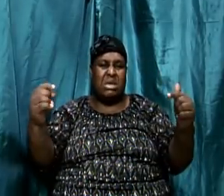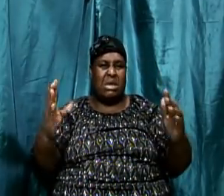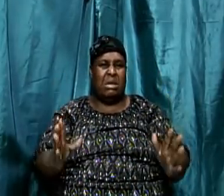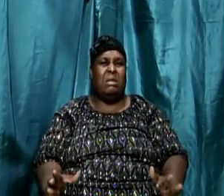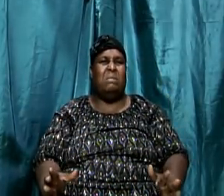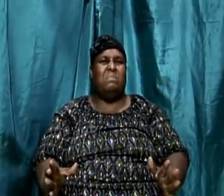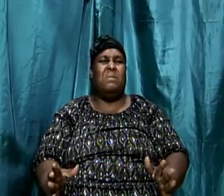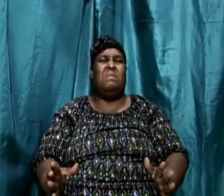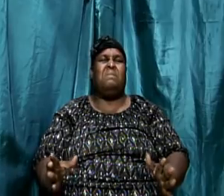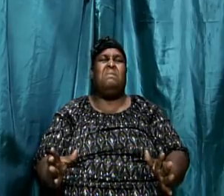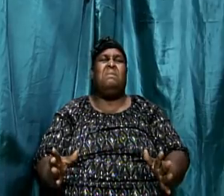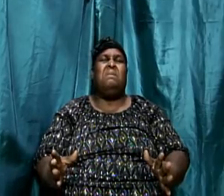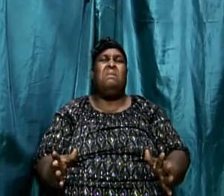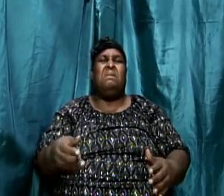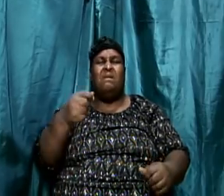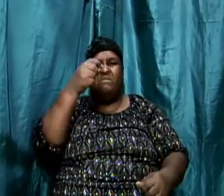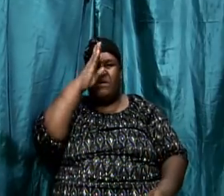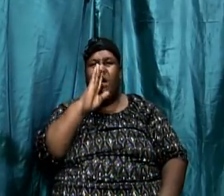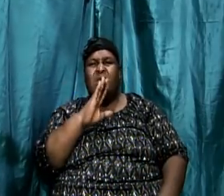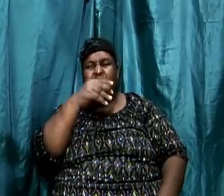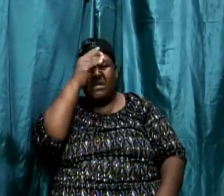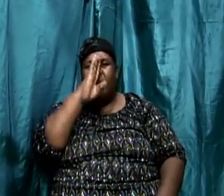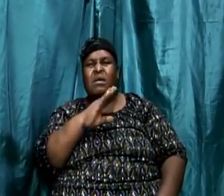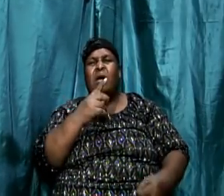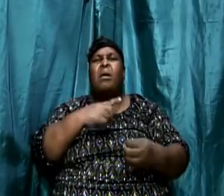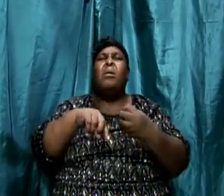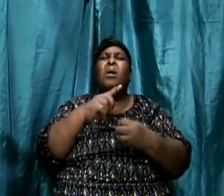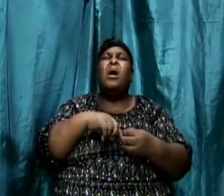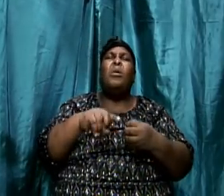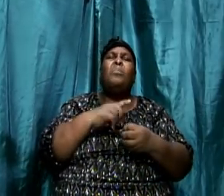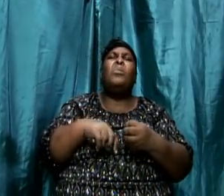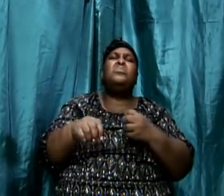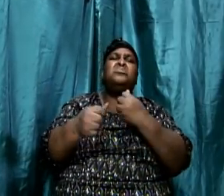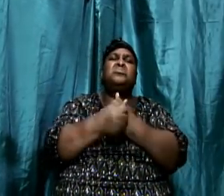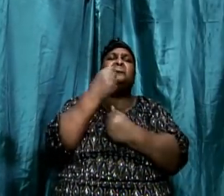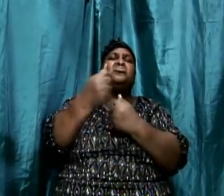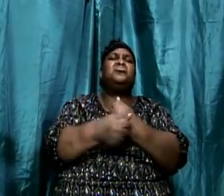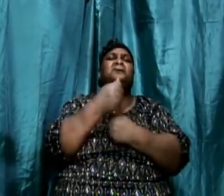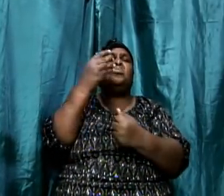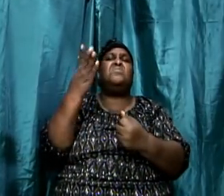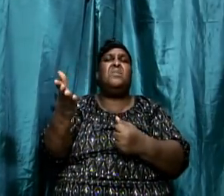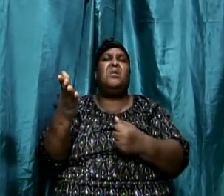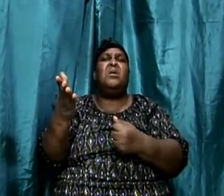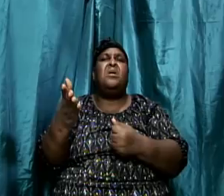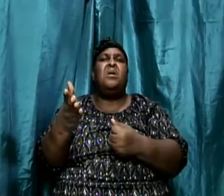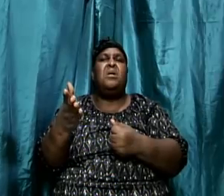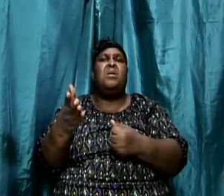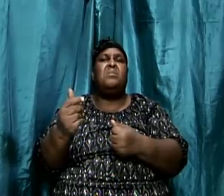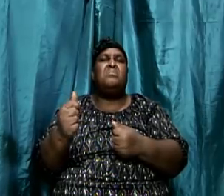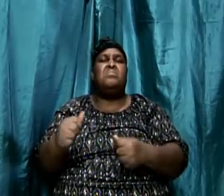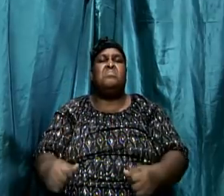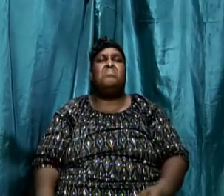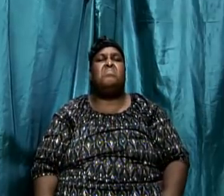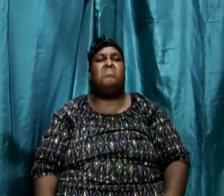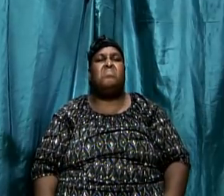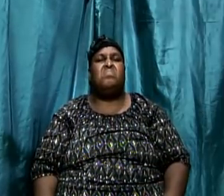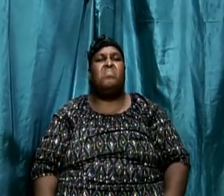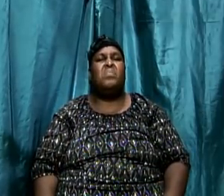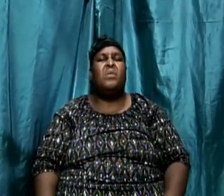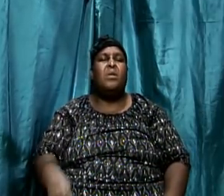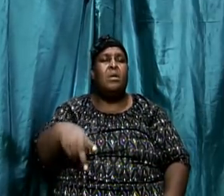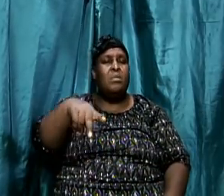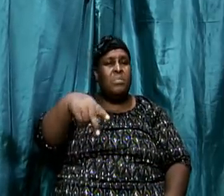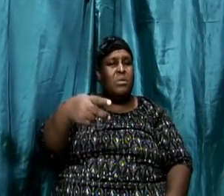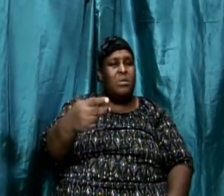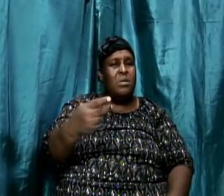them. But the prophet knew that if they repented then they would have gotten it and they never wanted to go there. Philippi was considered